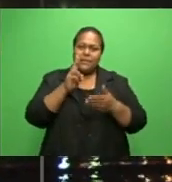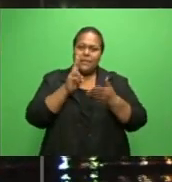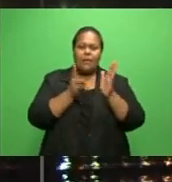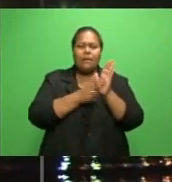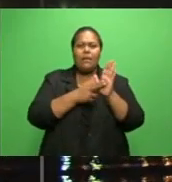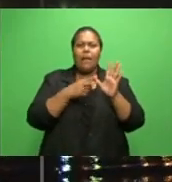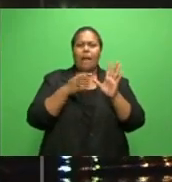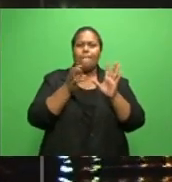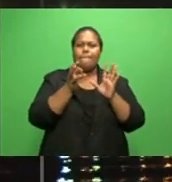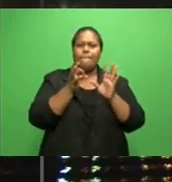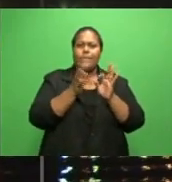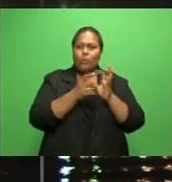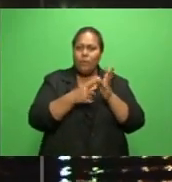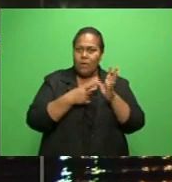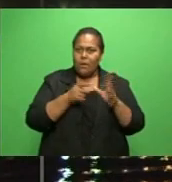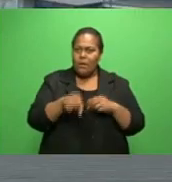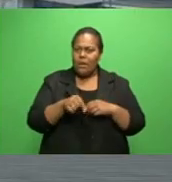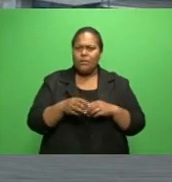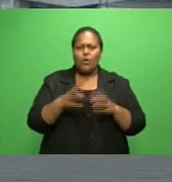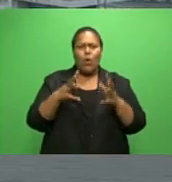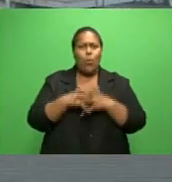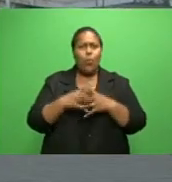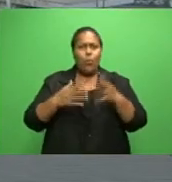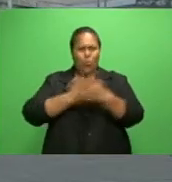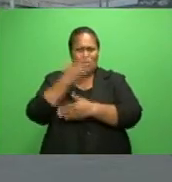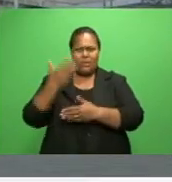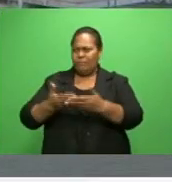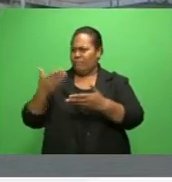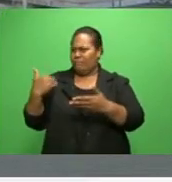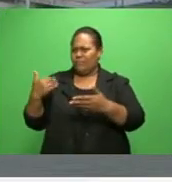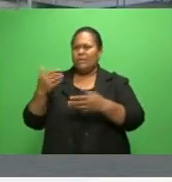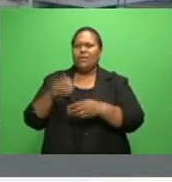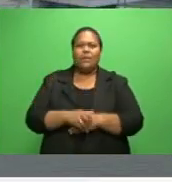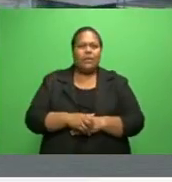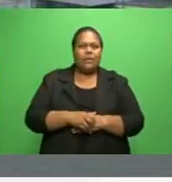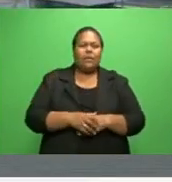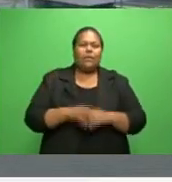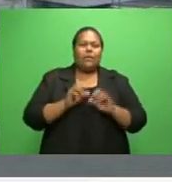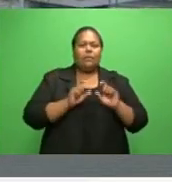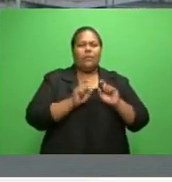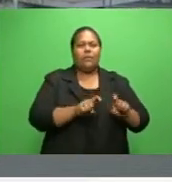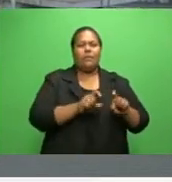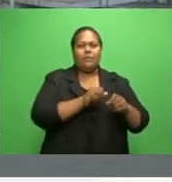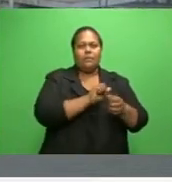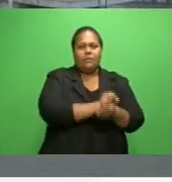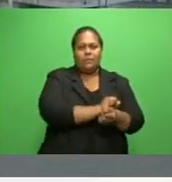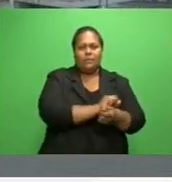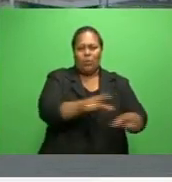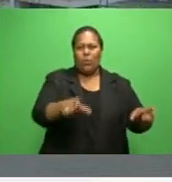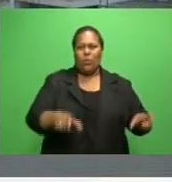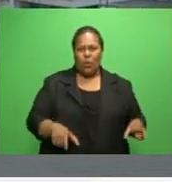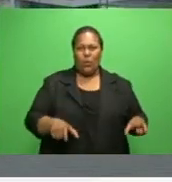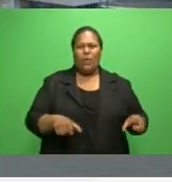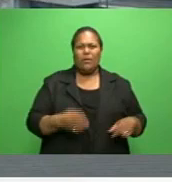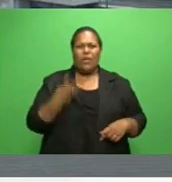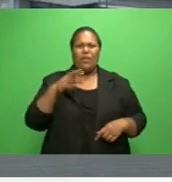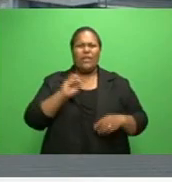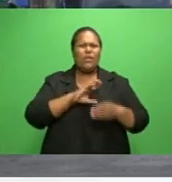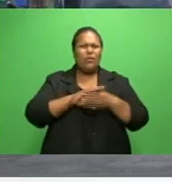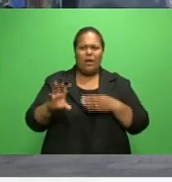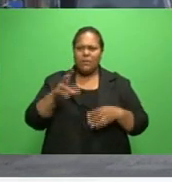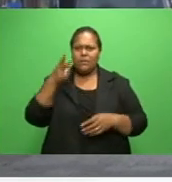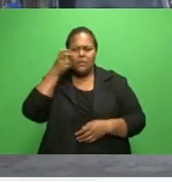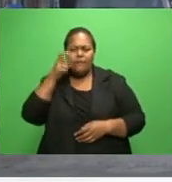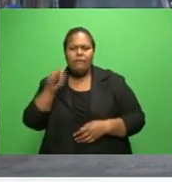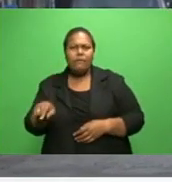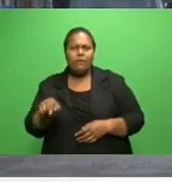Magistrate's Court on Wednesday. Sunita Devi allegedly stole groceries amounting to $30 from Max Value Supermarket